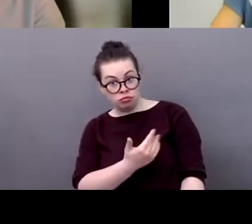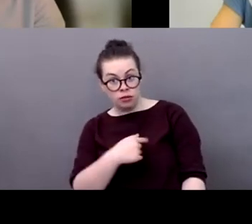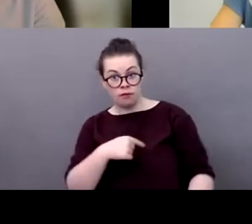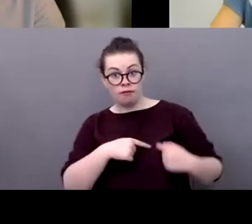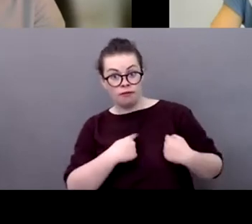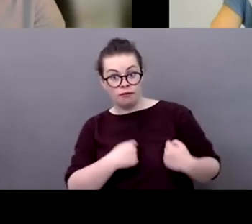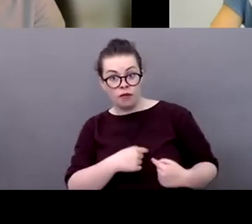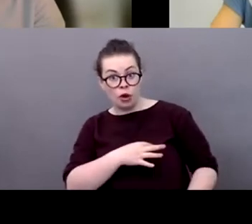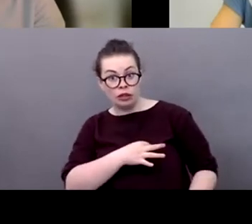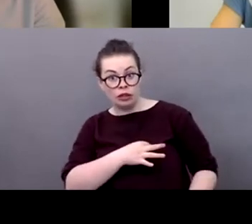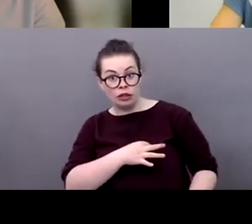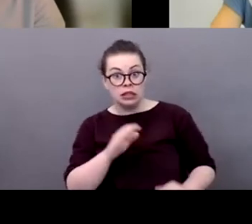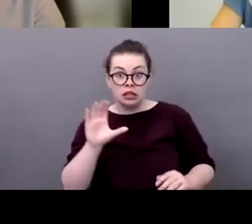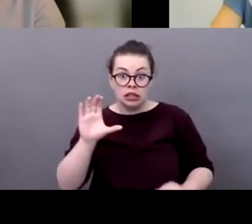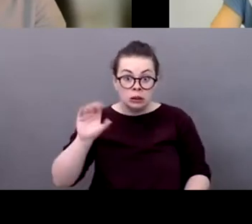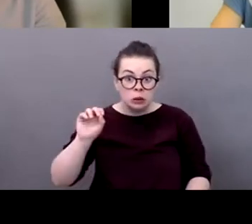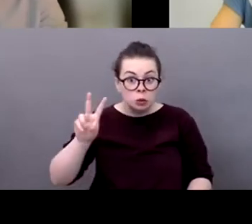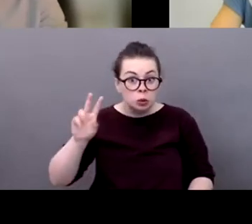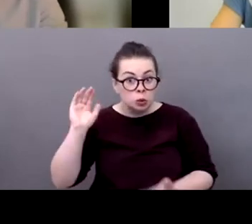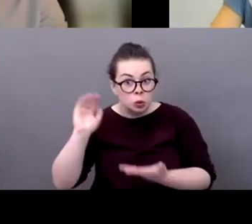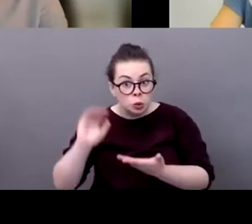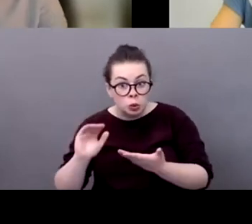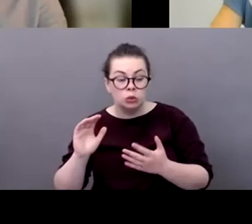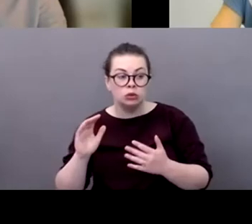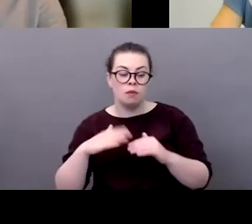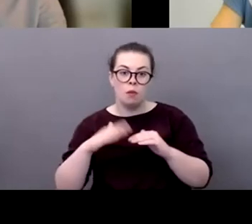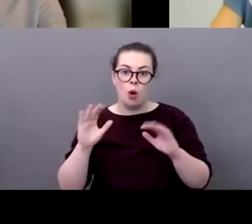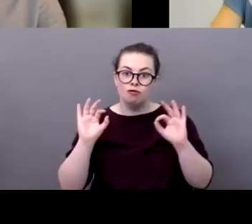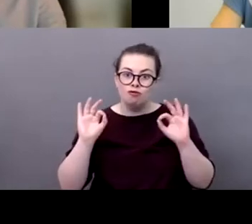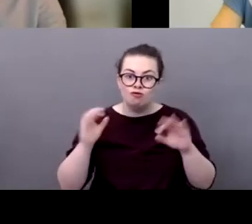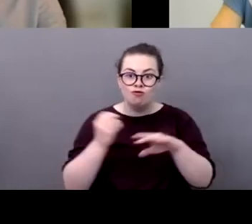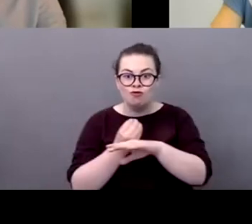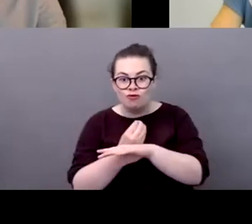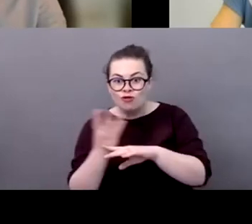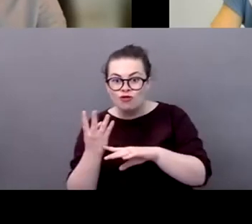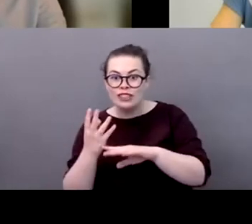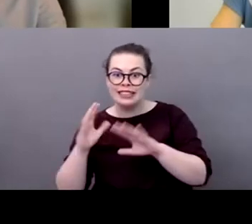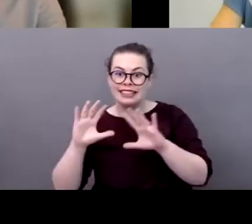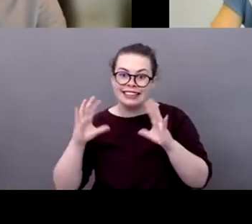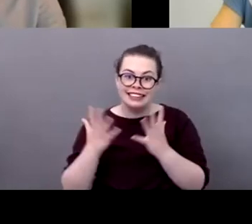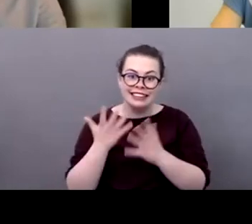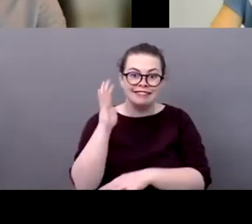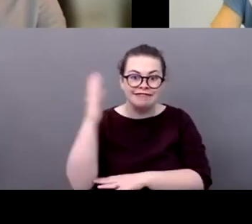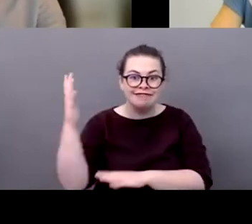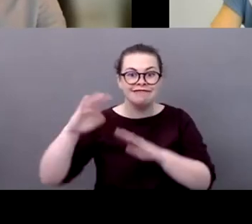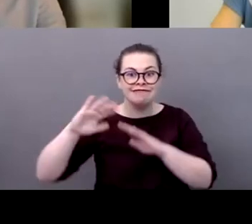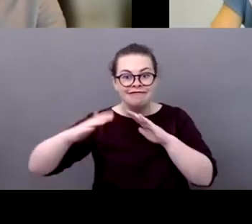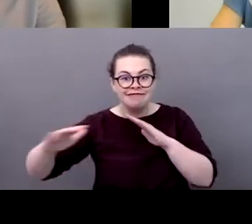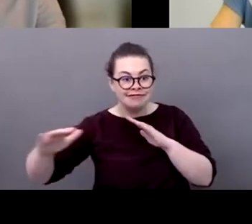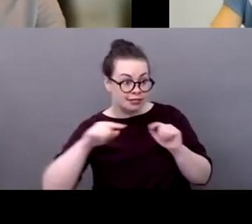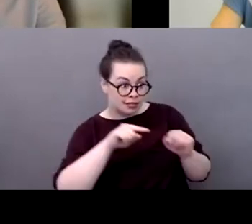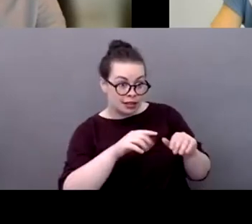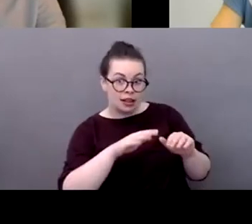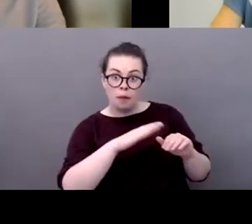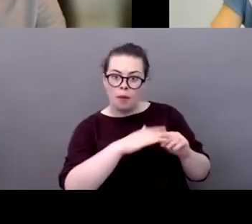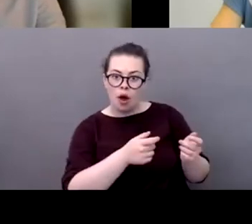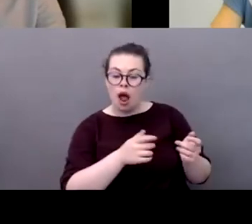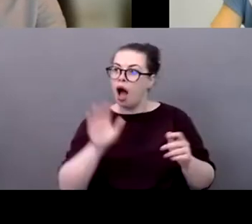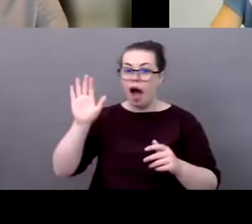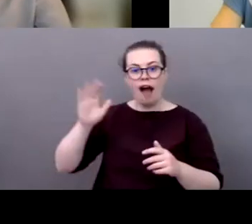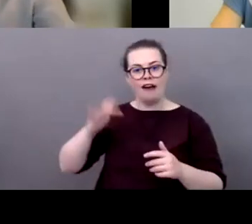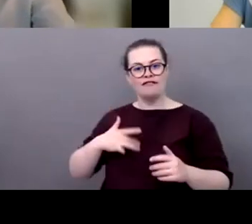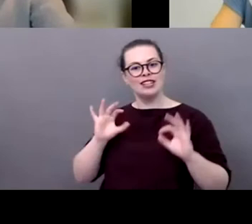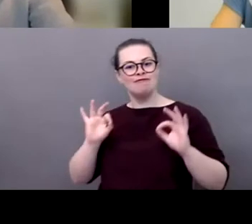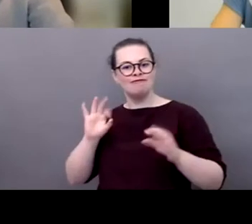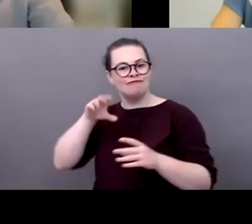actually uh attract people uh that uh they would like to see sport as a safe space for them to uh to participate or